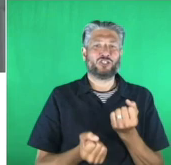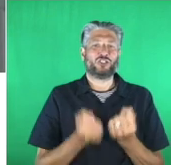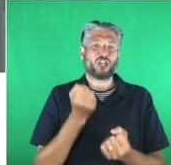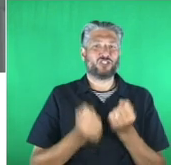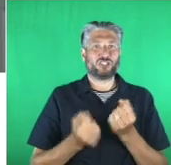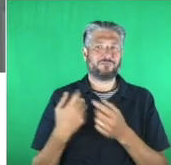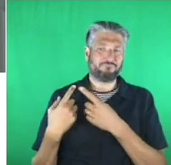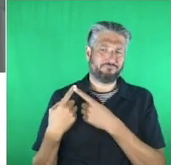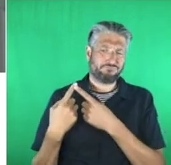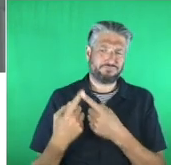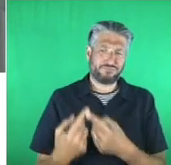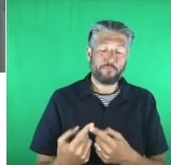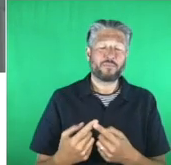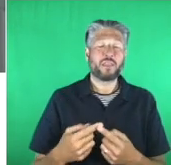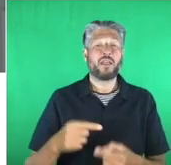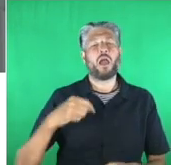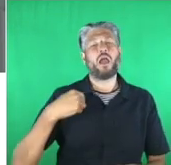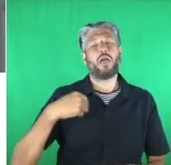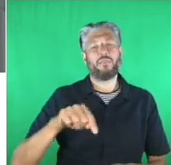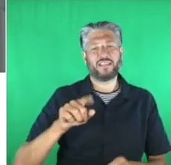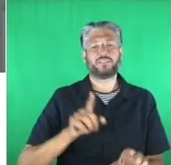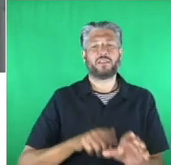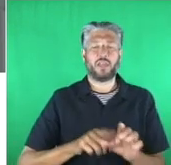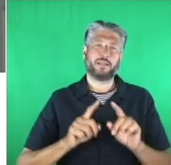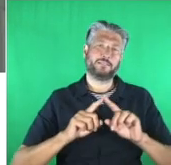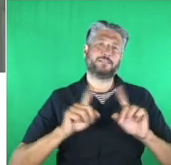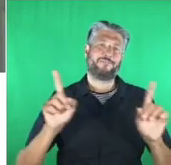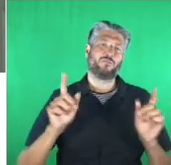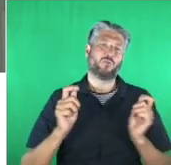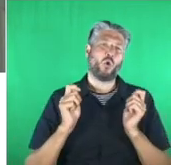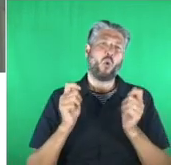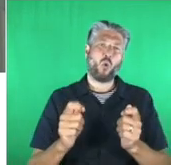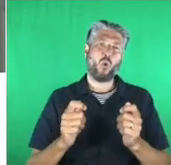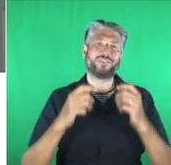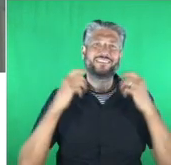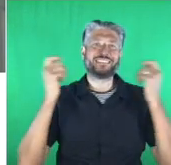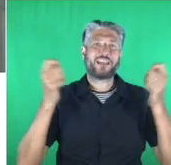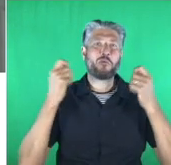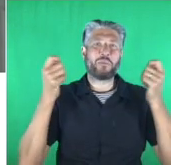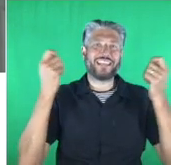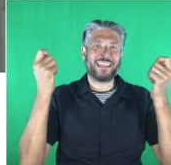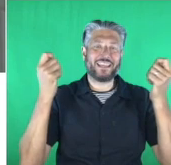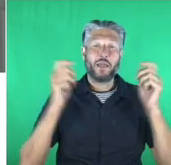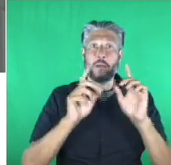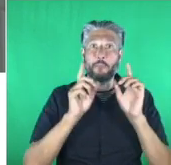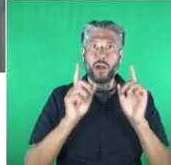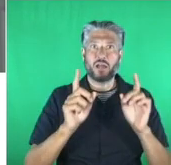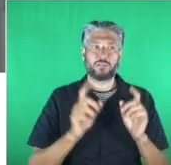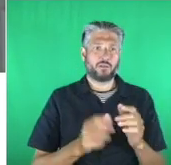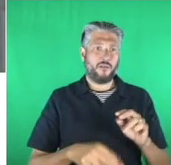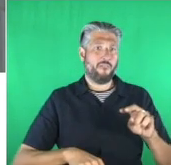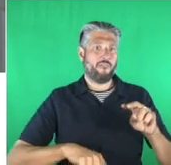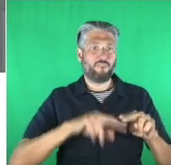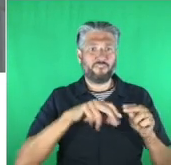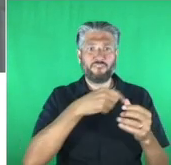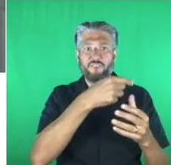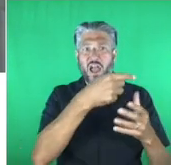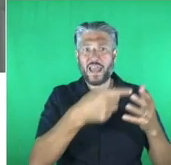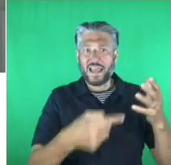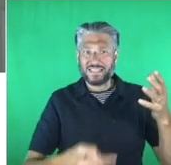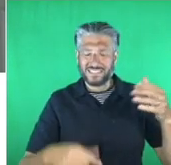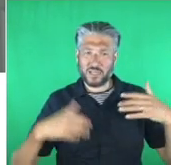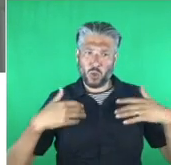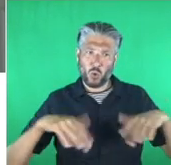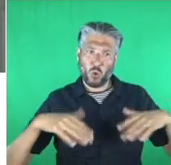from previous years, the sheer breadth of brilliance across the finalists and the difficulty choosing winners was just as magical